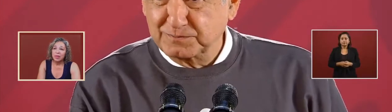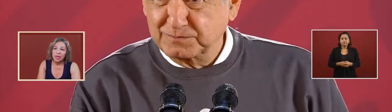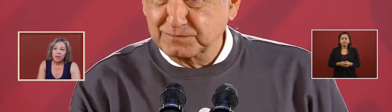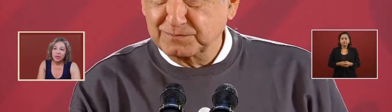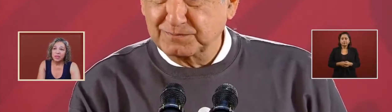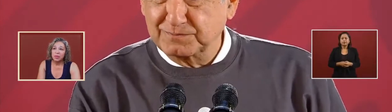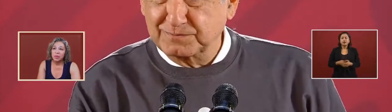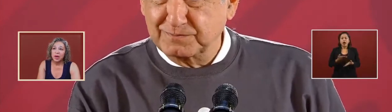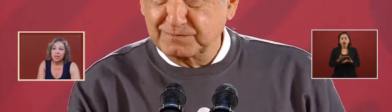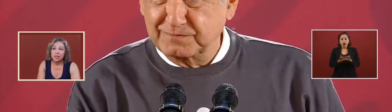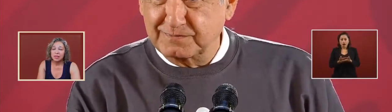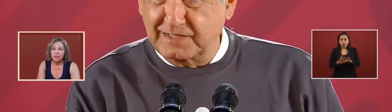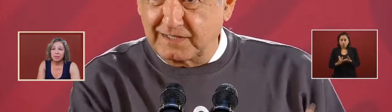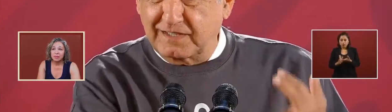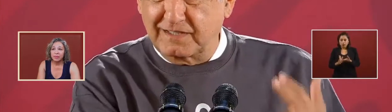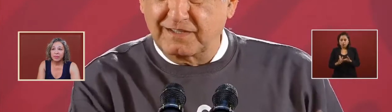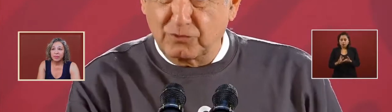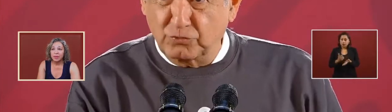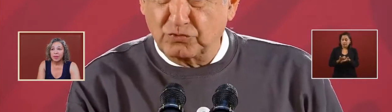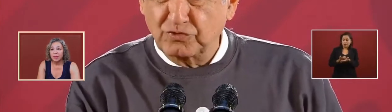we will not increase the price